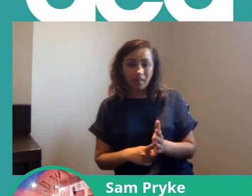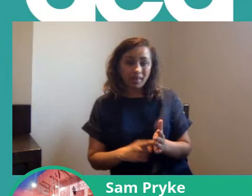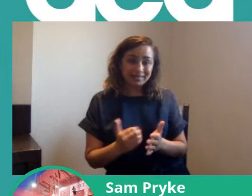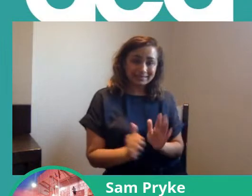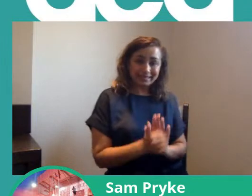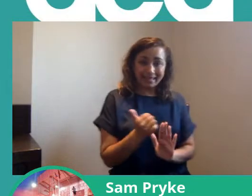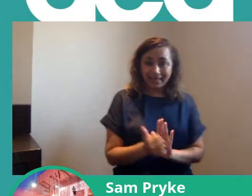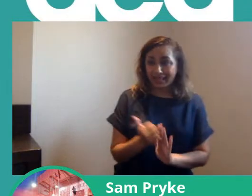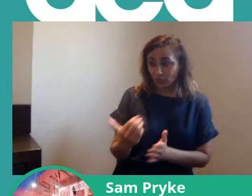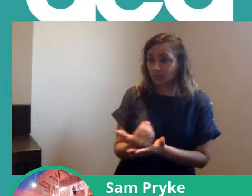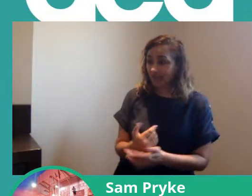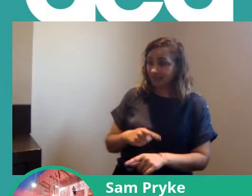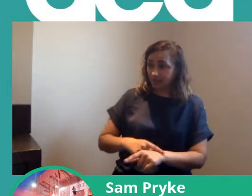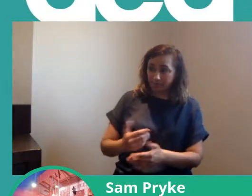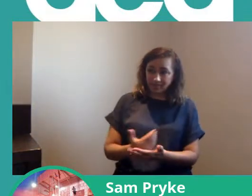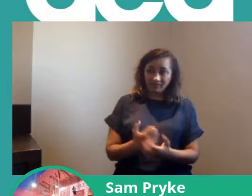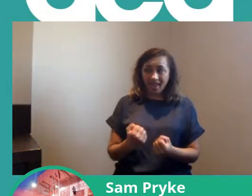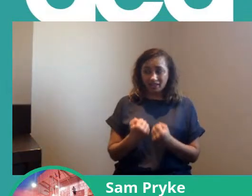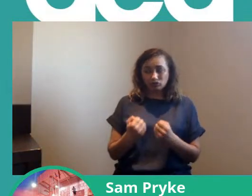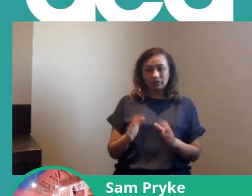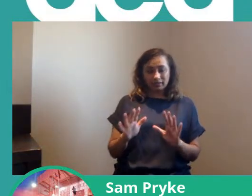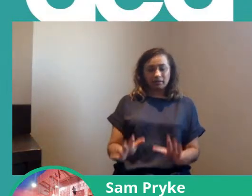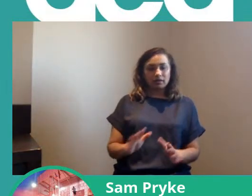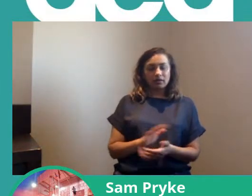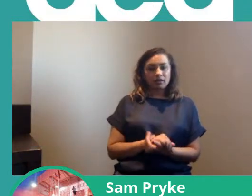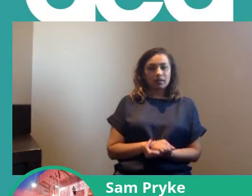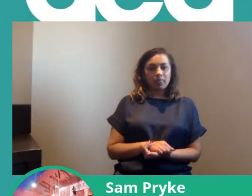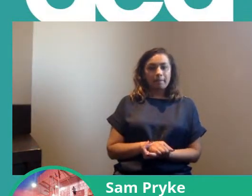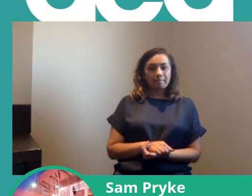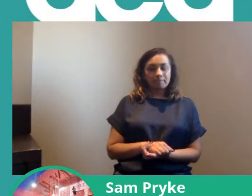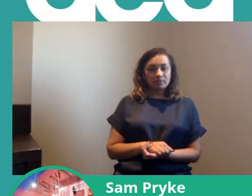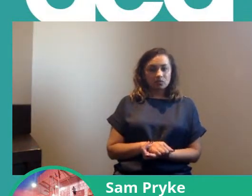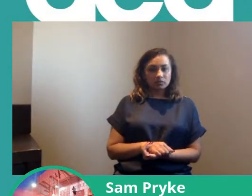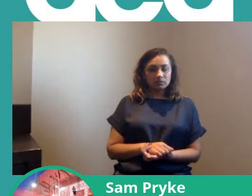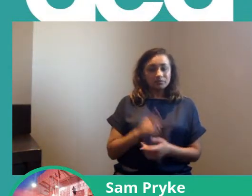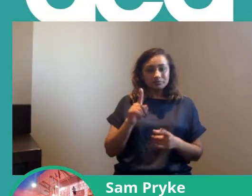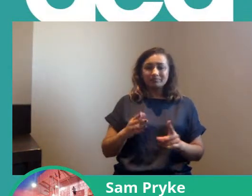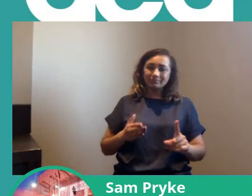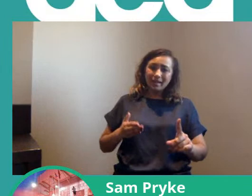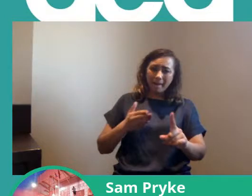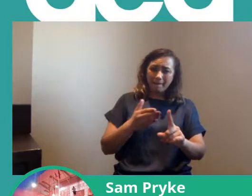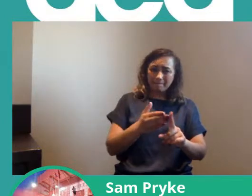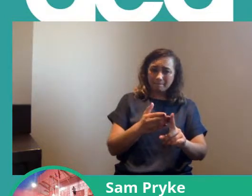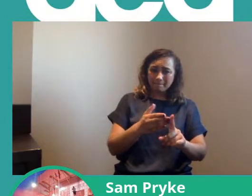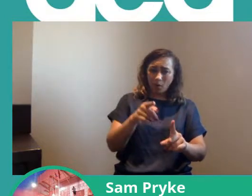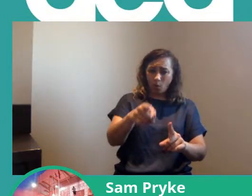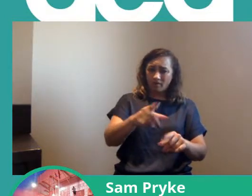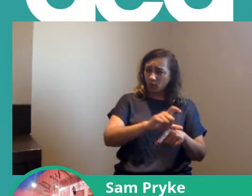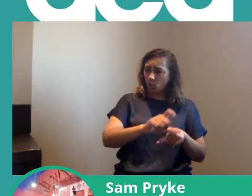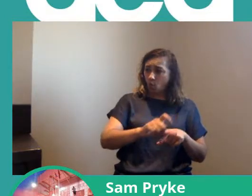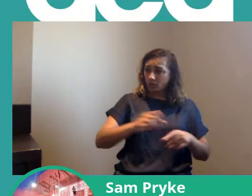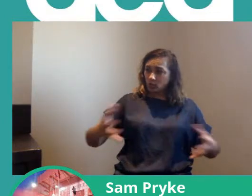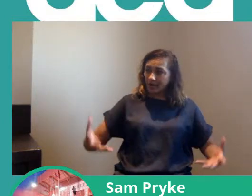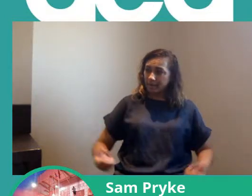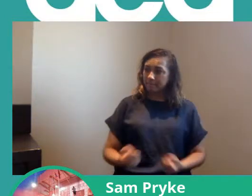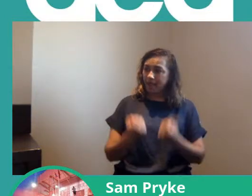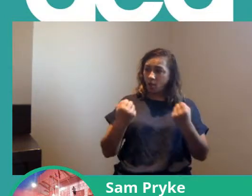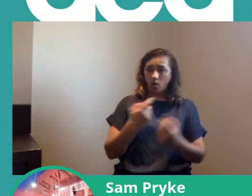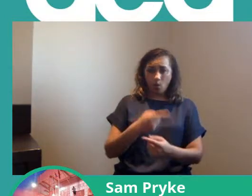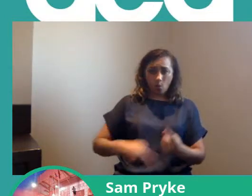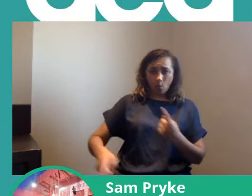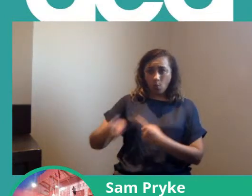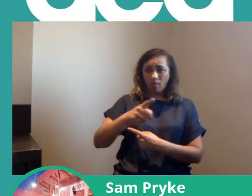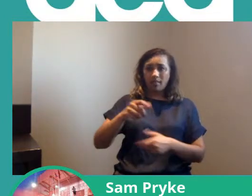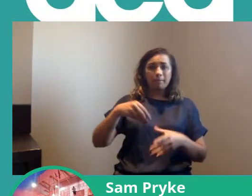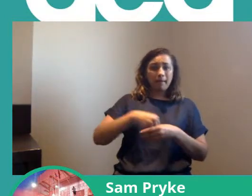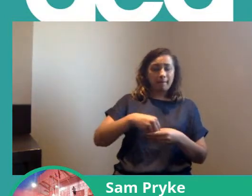time and energy and the whole theme and the whole idea is about empowering members and other